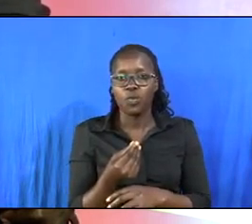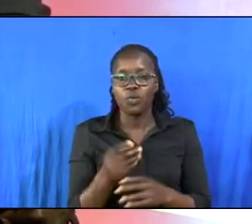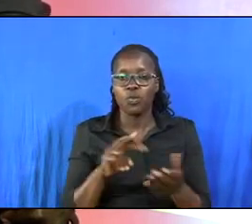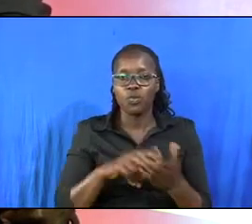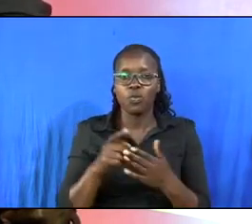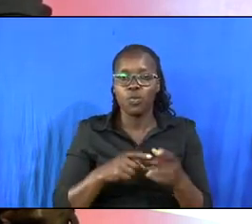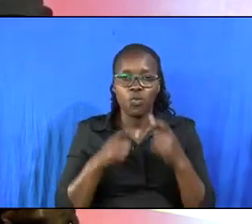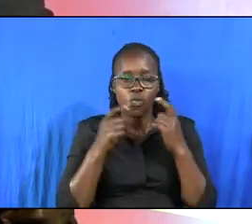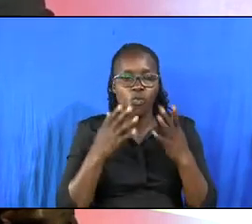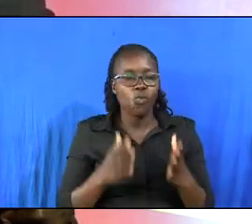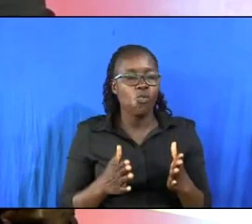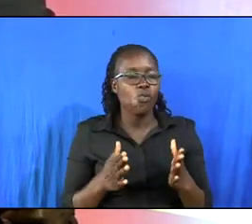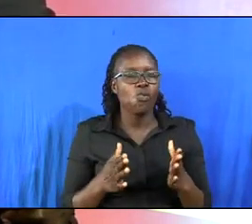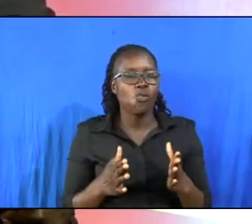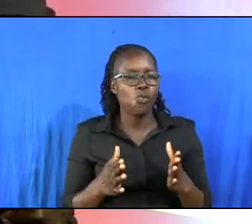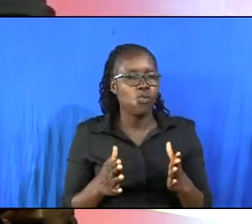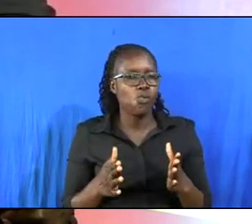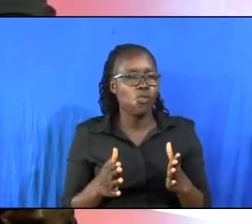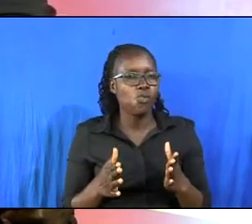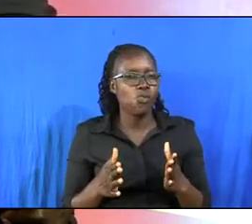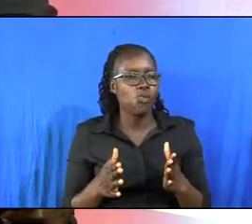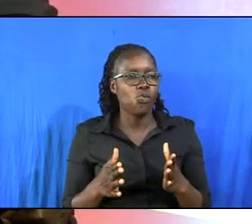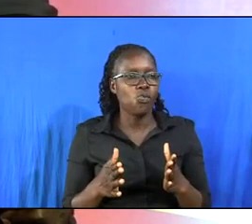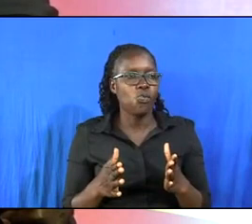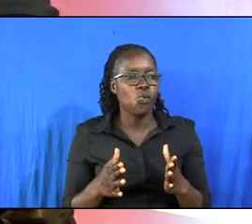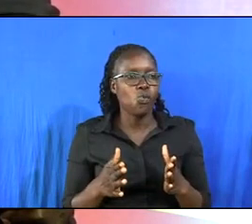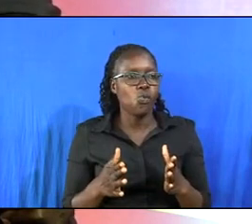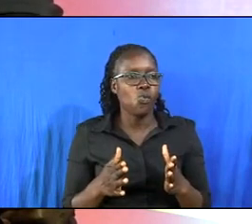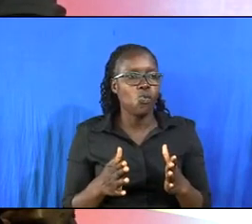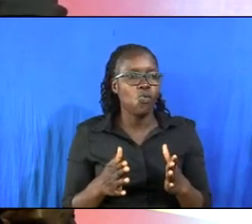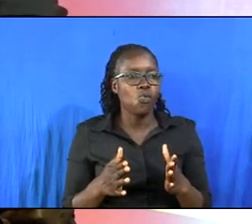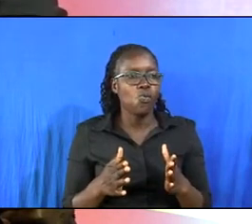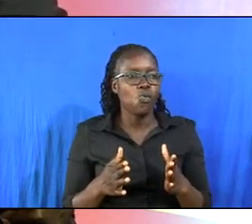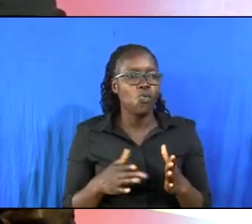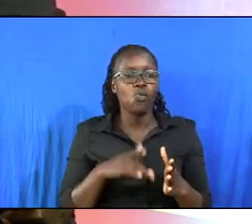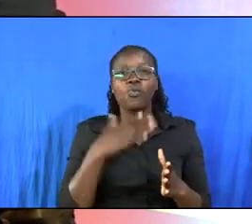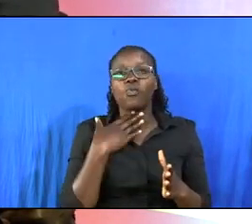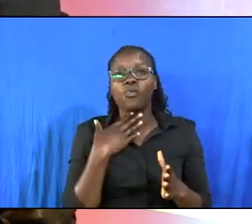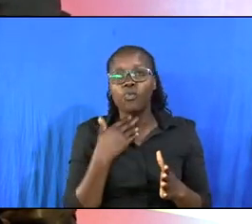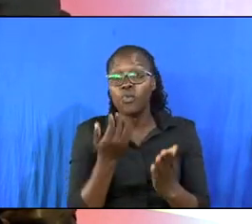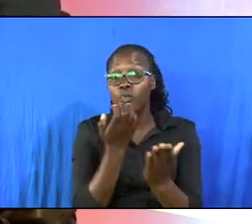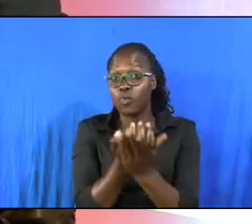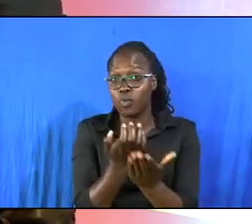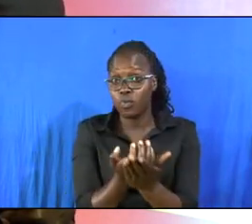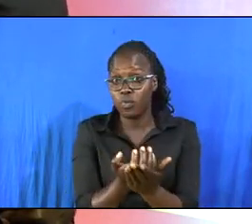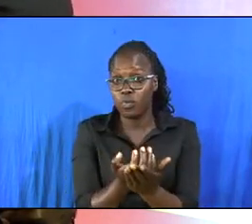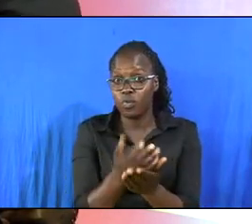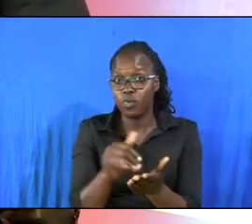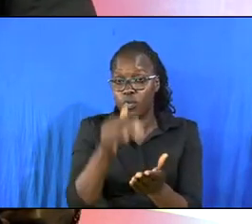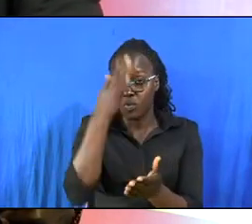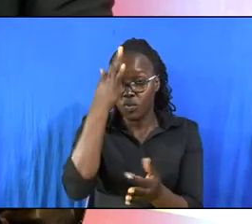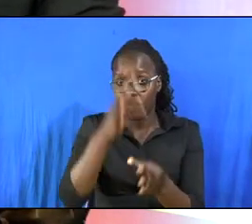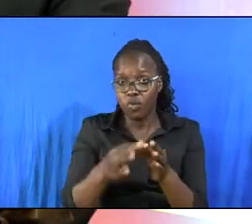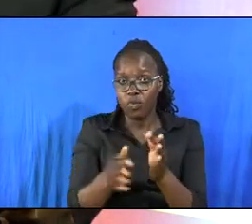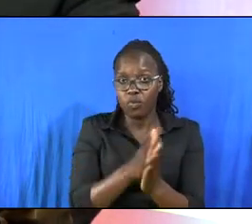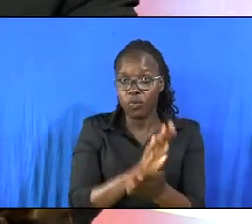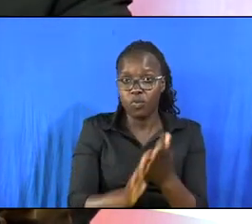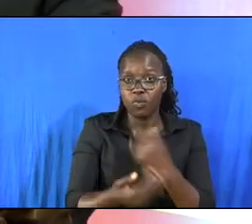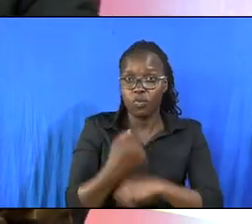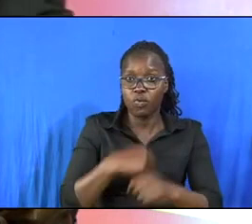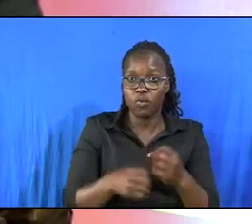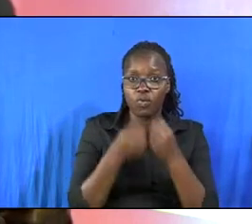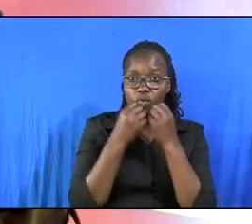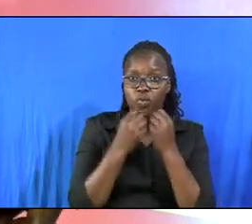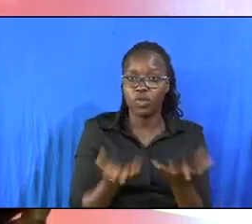you hidden do you want evidence that faith without deeds is